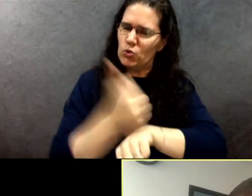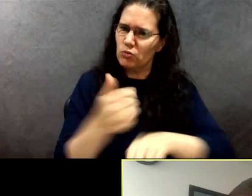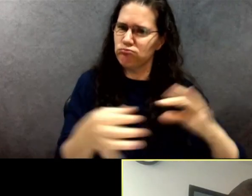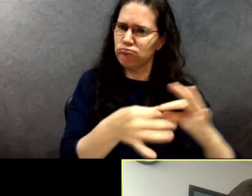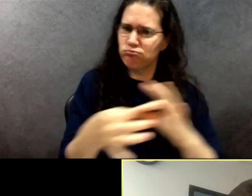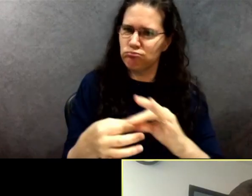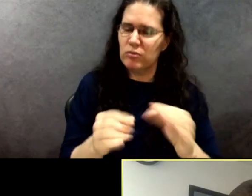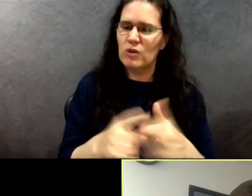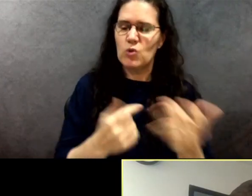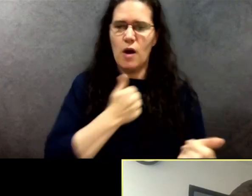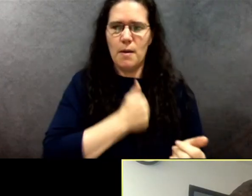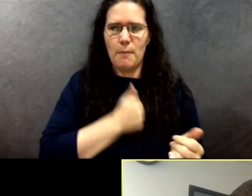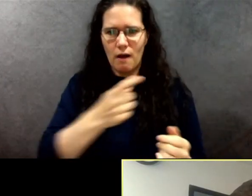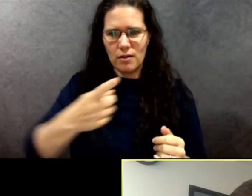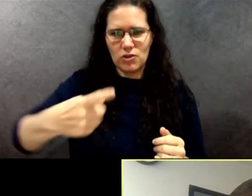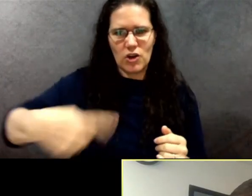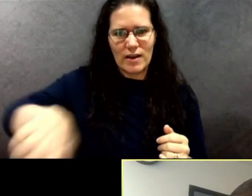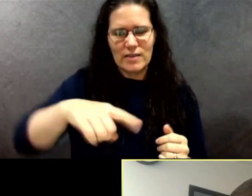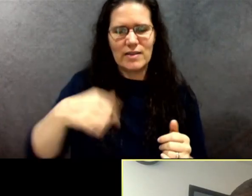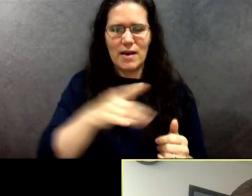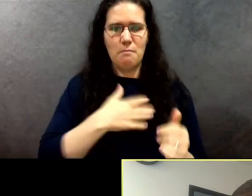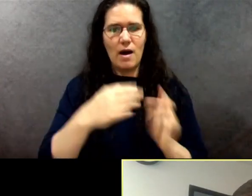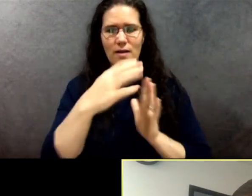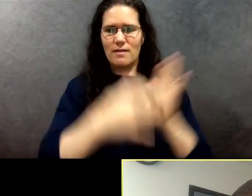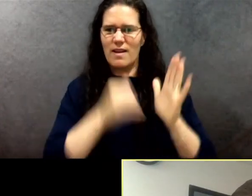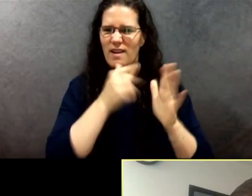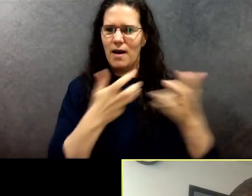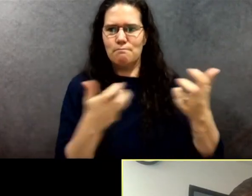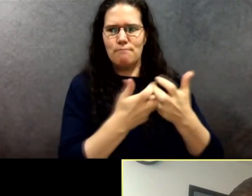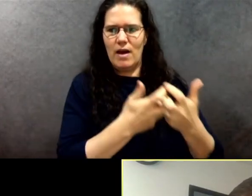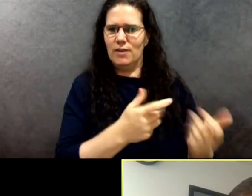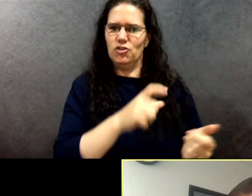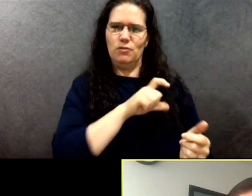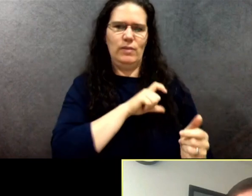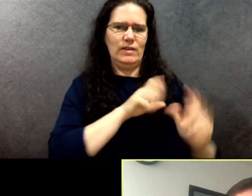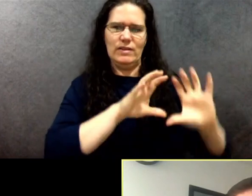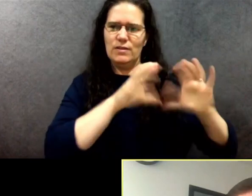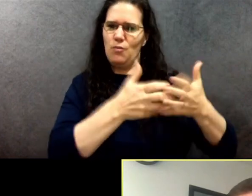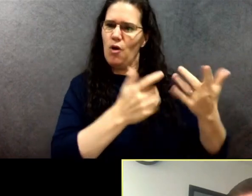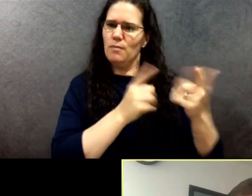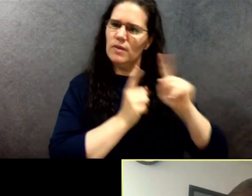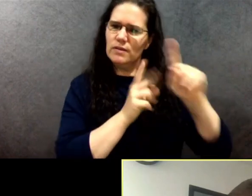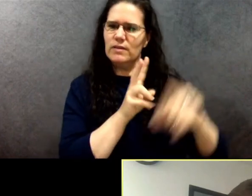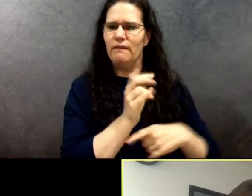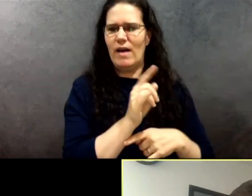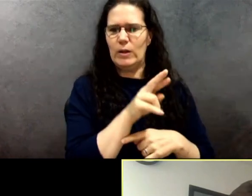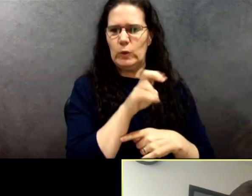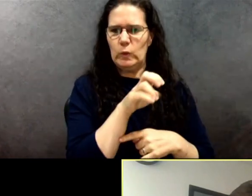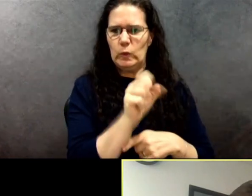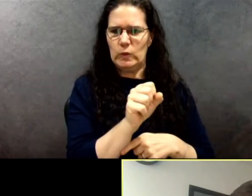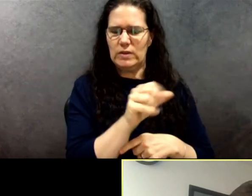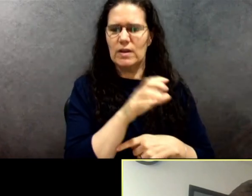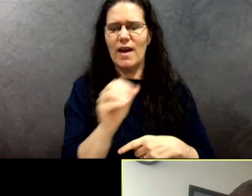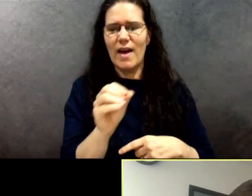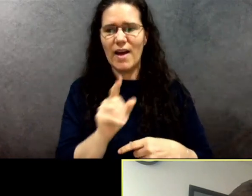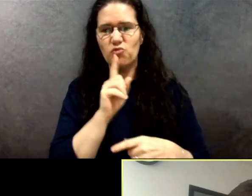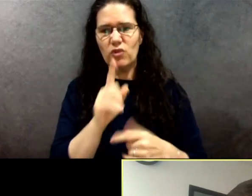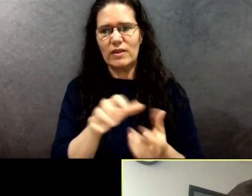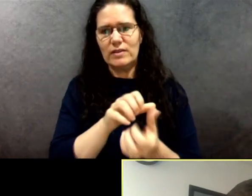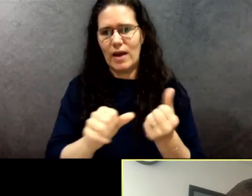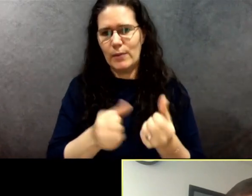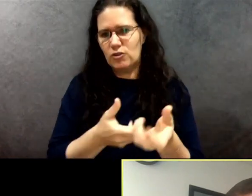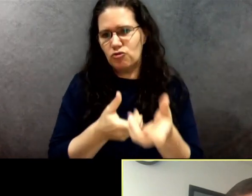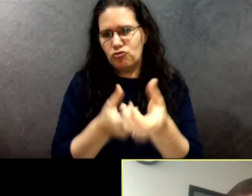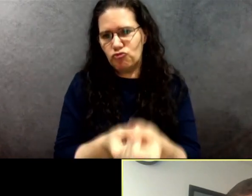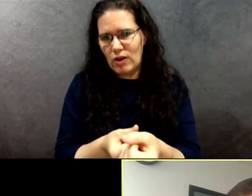department's values. I'm especially remorseful for damaging the trust between the community and the APD. I know I will have